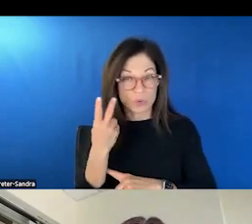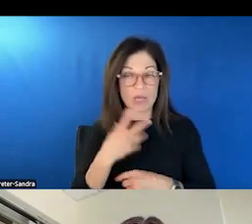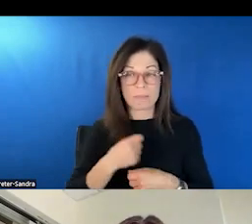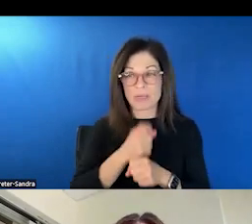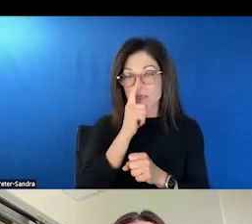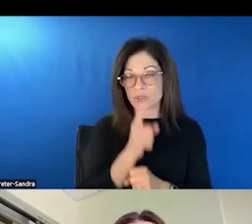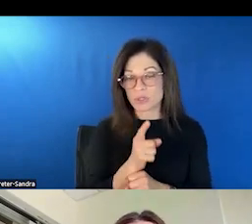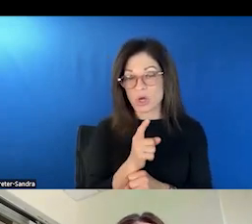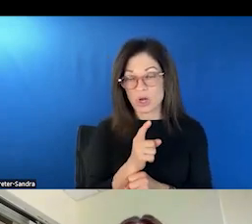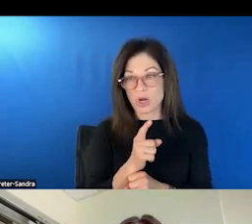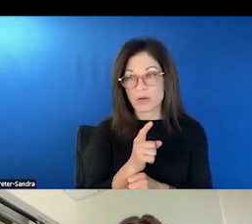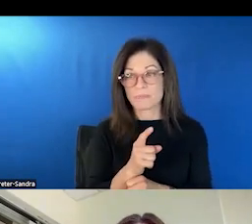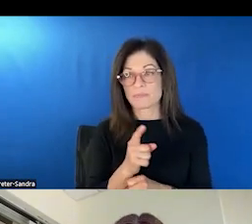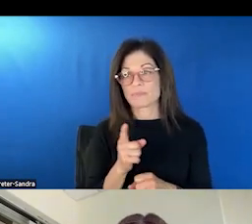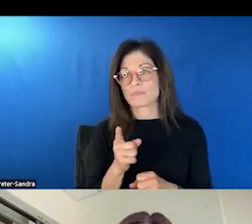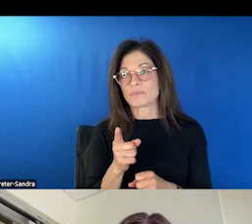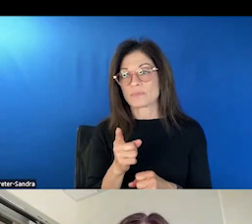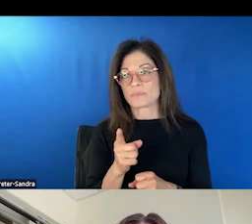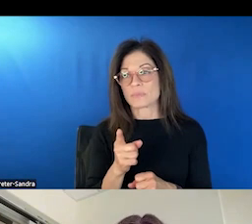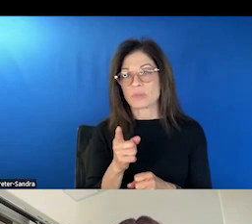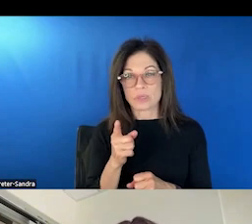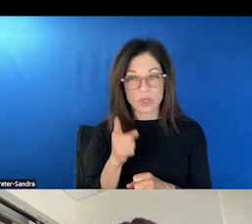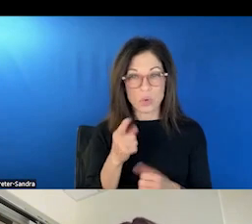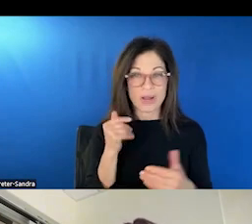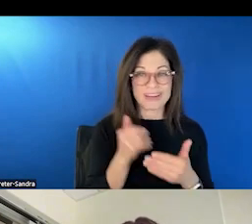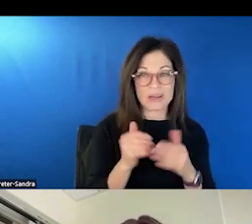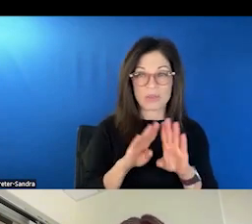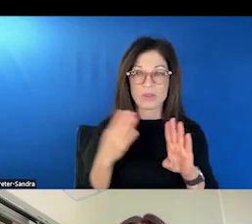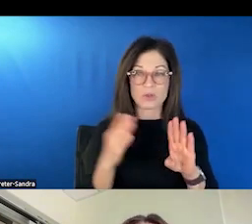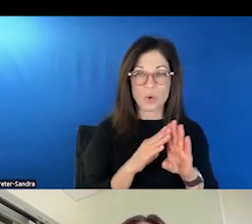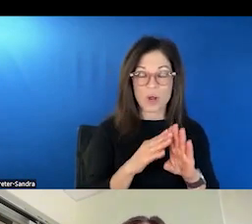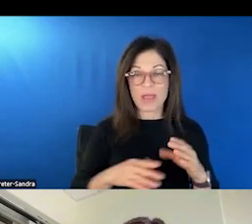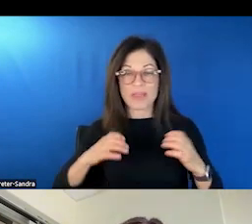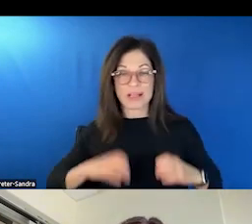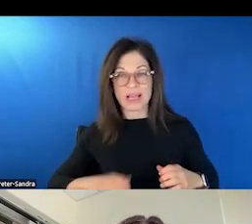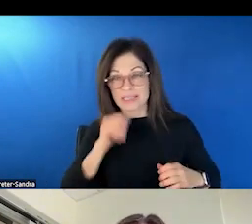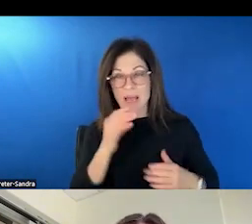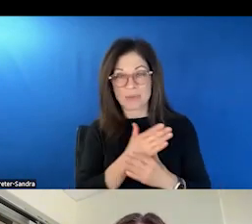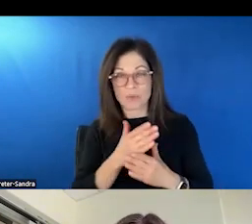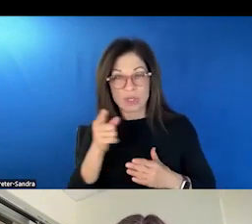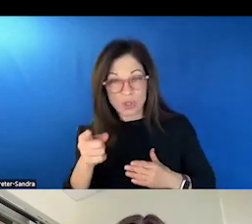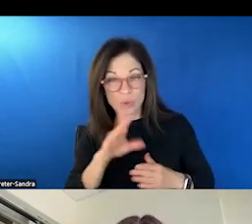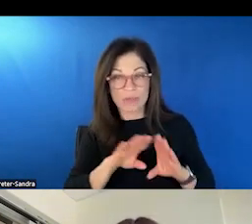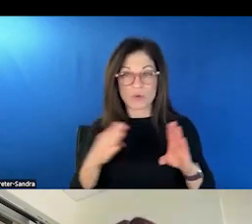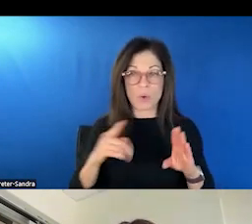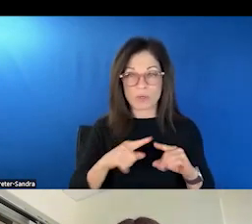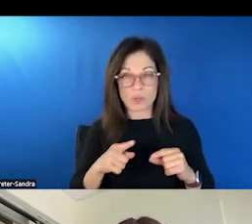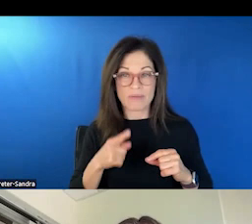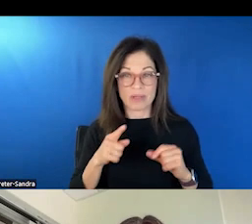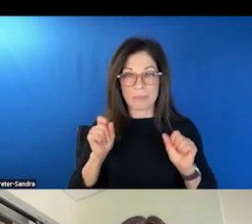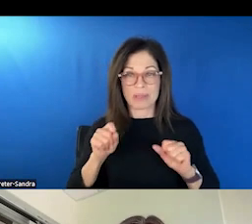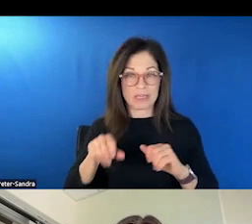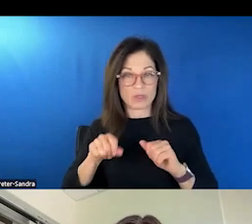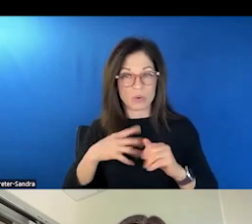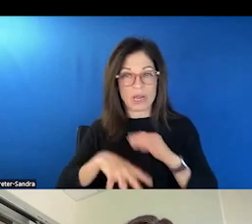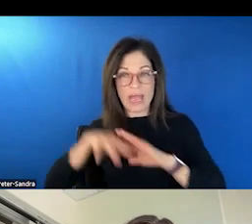there is, you know, you are near the door and that the client is not between you and the door and you have an exit route and you can seek safety